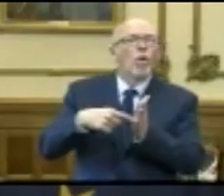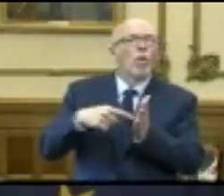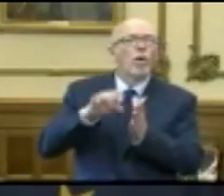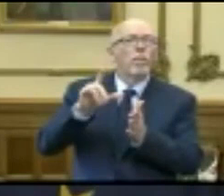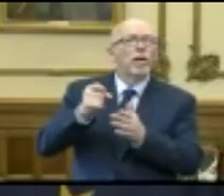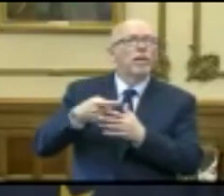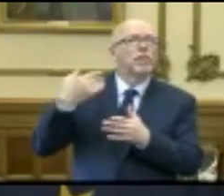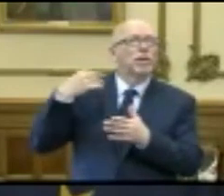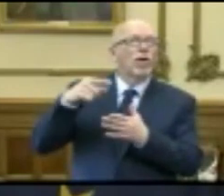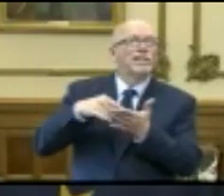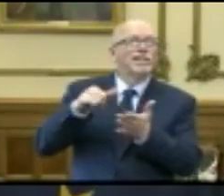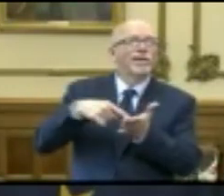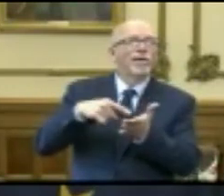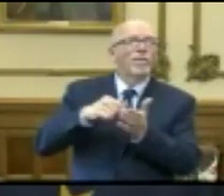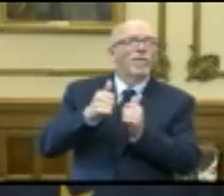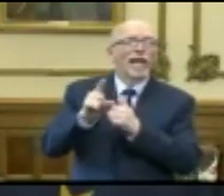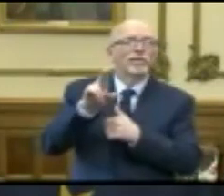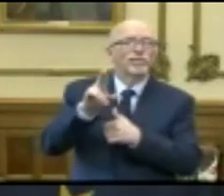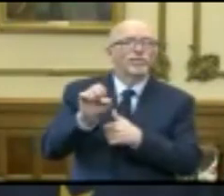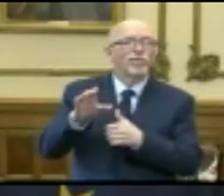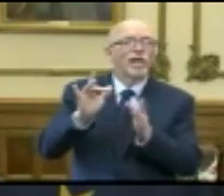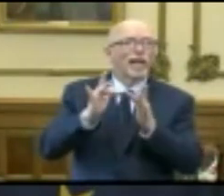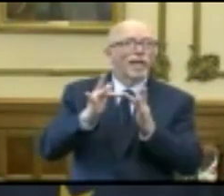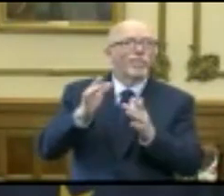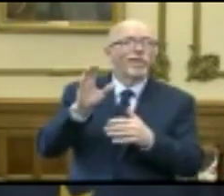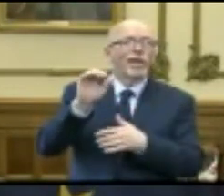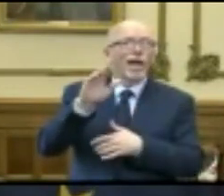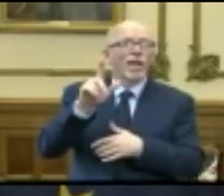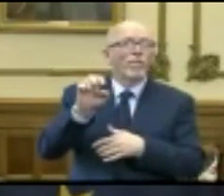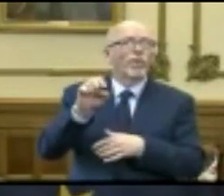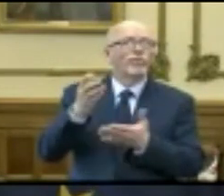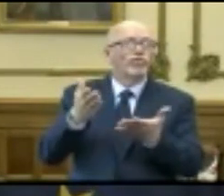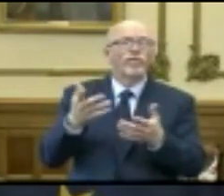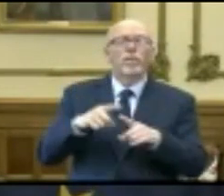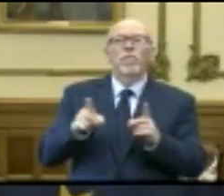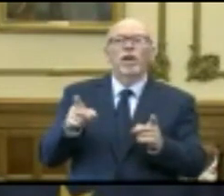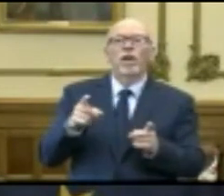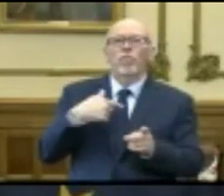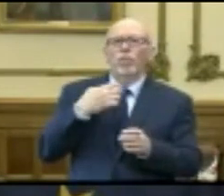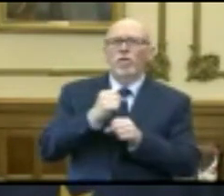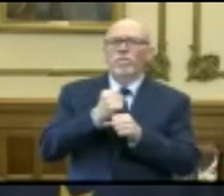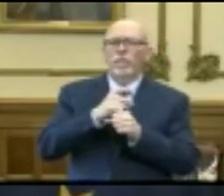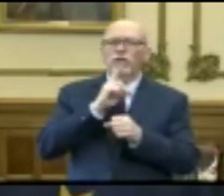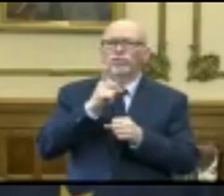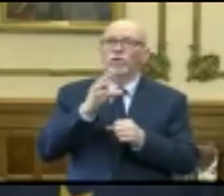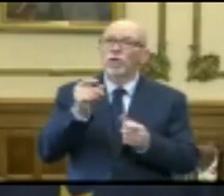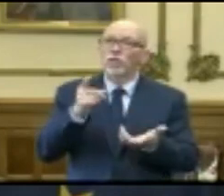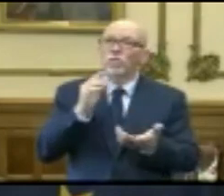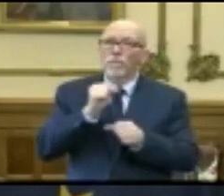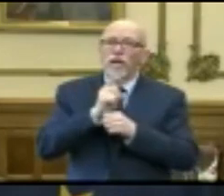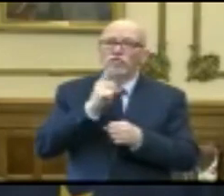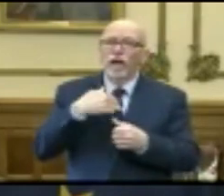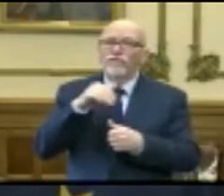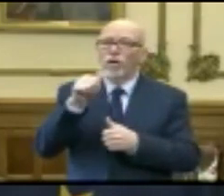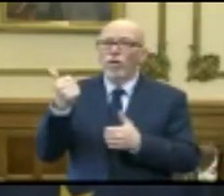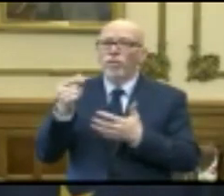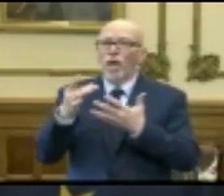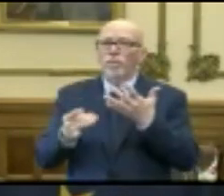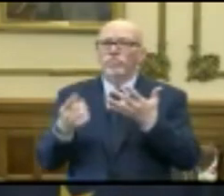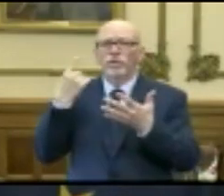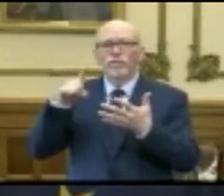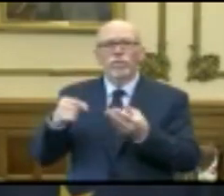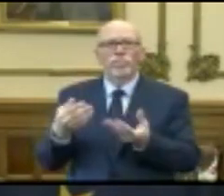on their cable or their Internet service, but we want to make sure, and there are, other ways to provide that